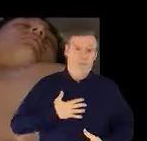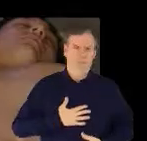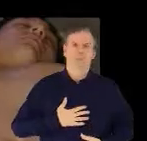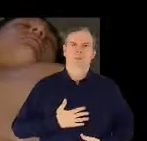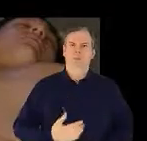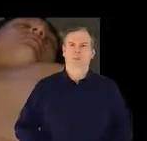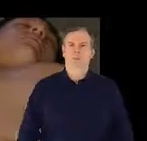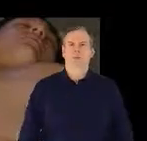The ruin cause it's a 7th